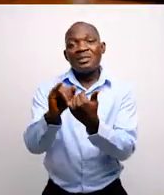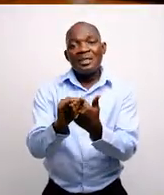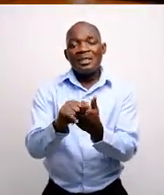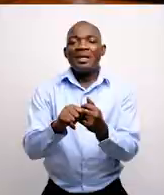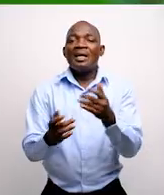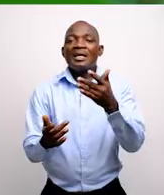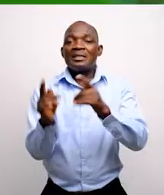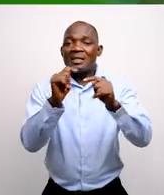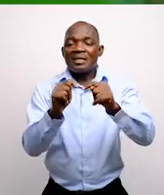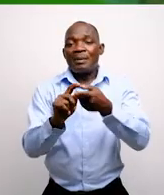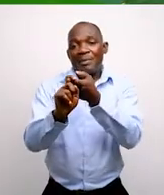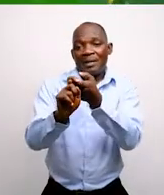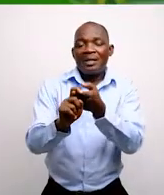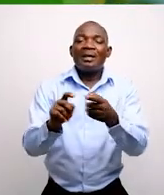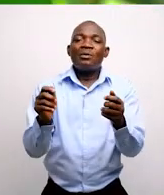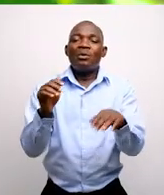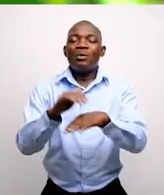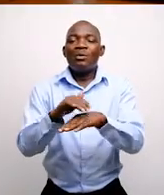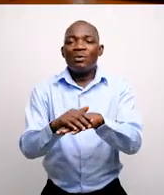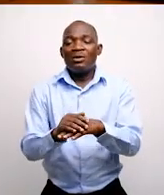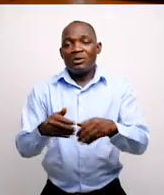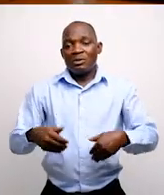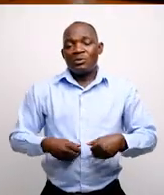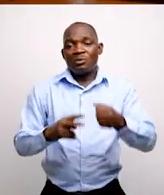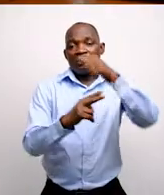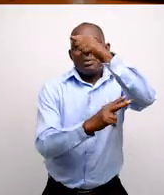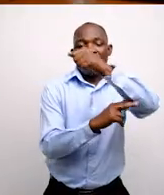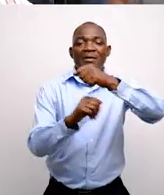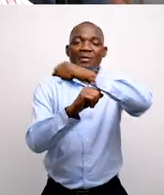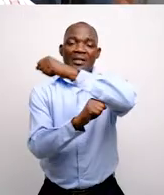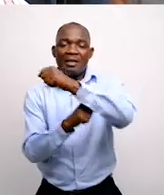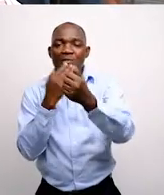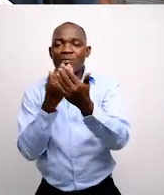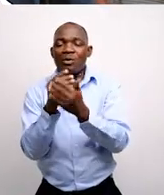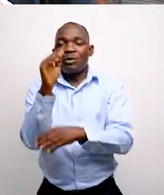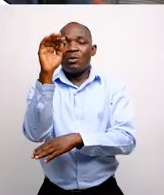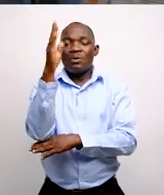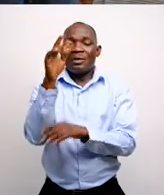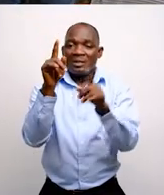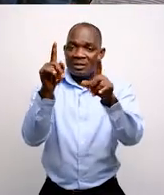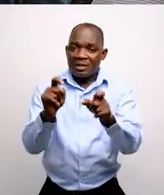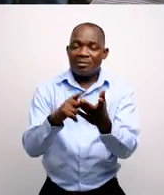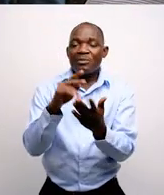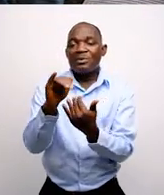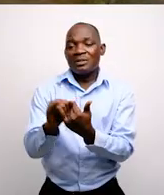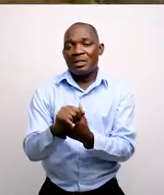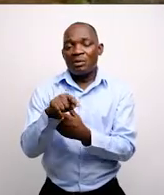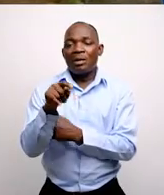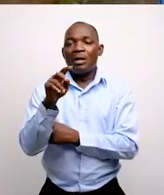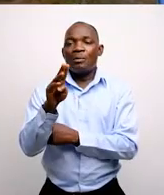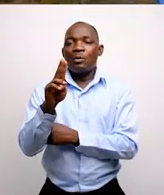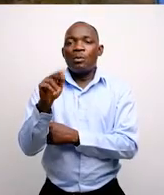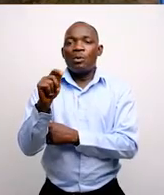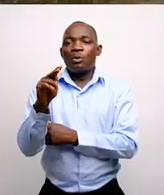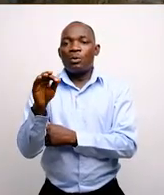PGI is a technical partner on the Youth Bridge Foundation Rehaforestation Project